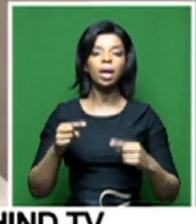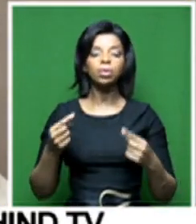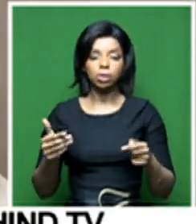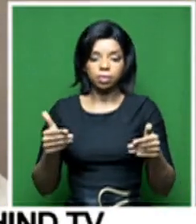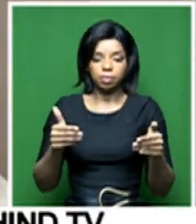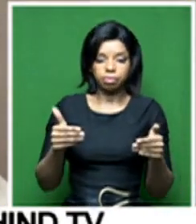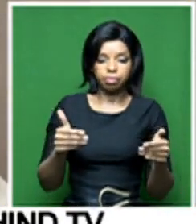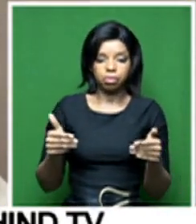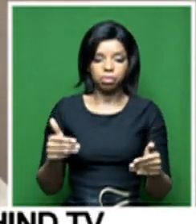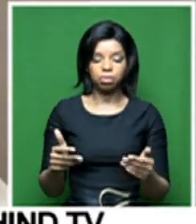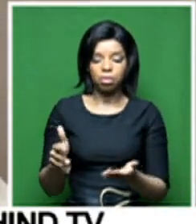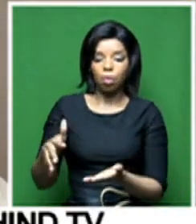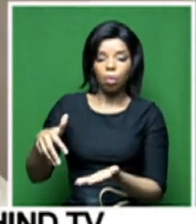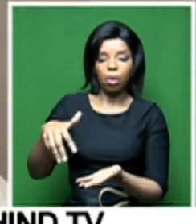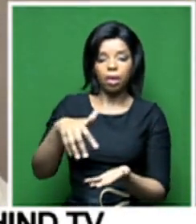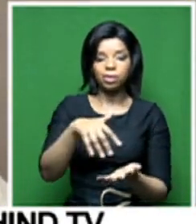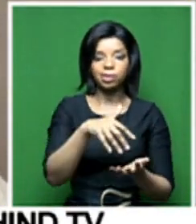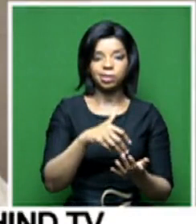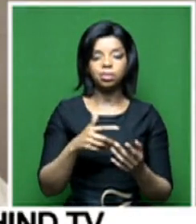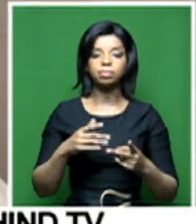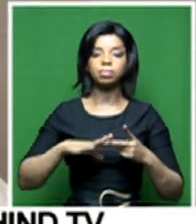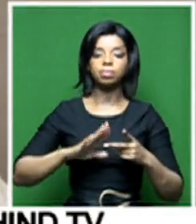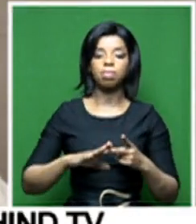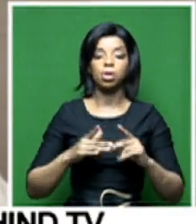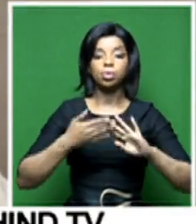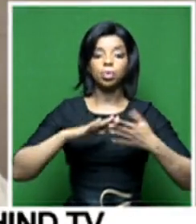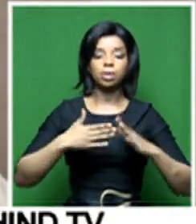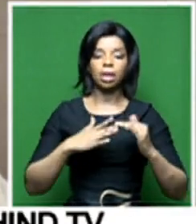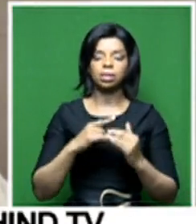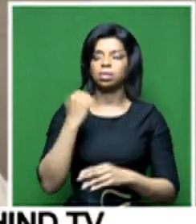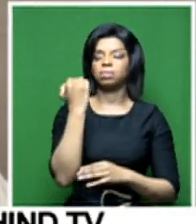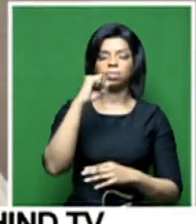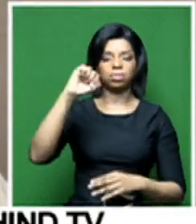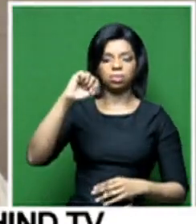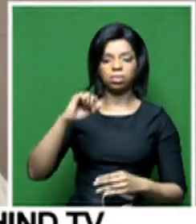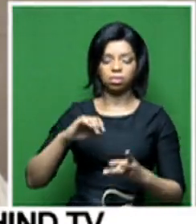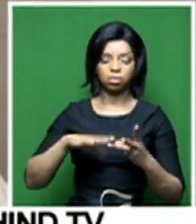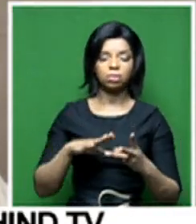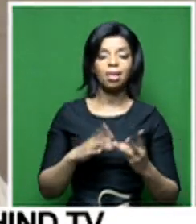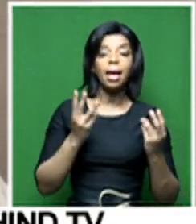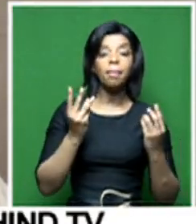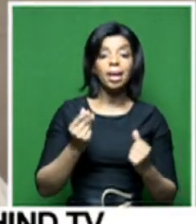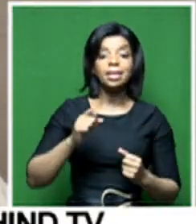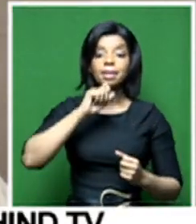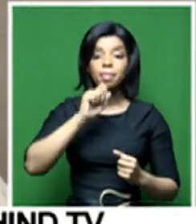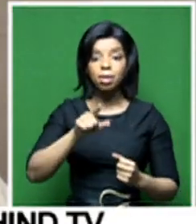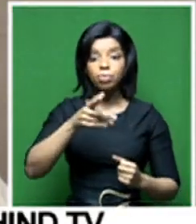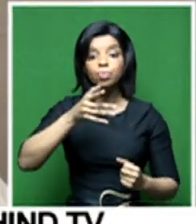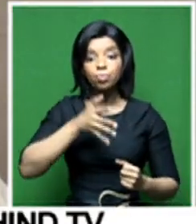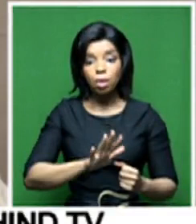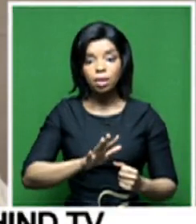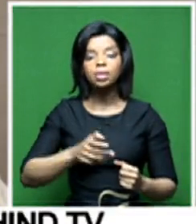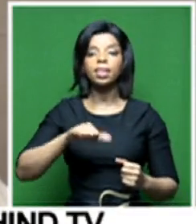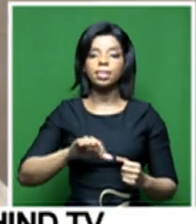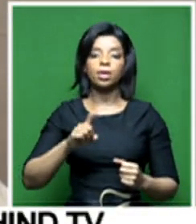and there's a lot of pushback from society and you don't get the revenues that you expect, then you have to rethink